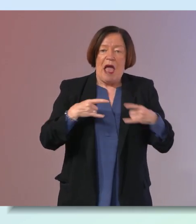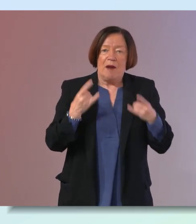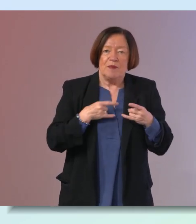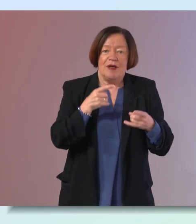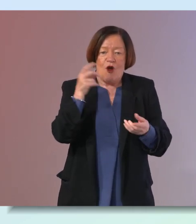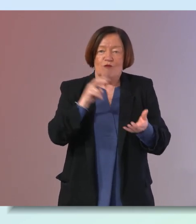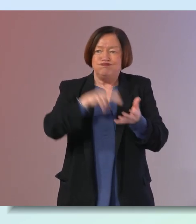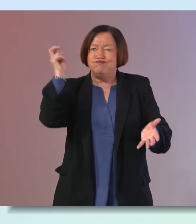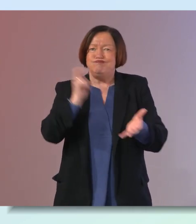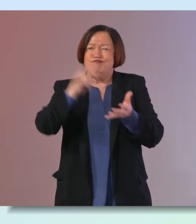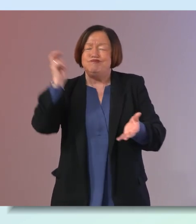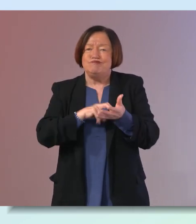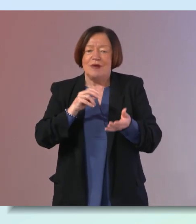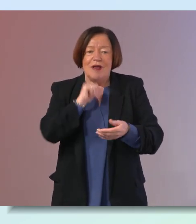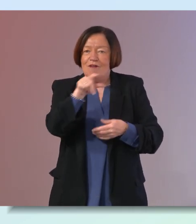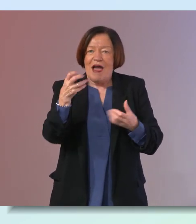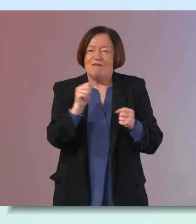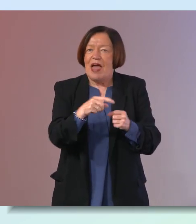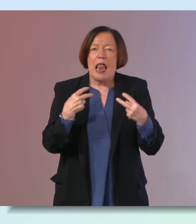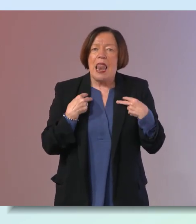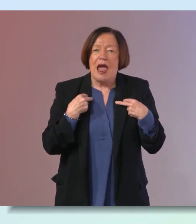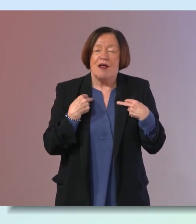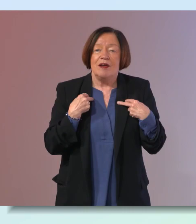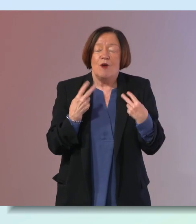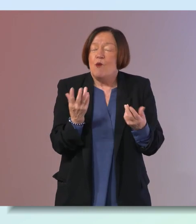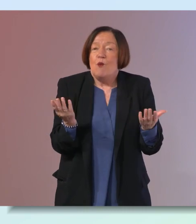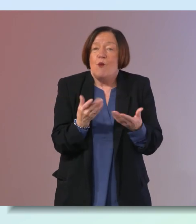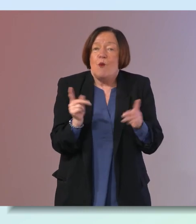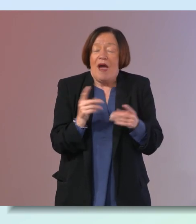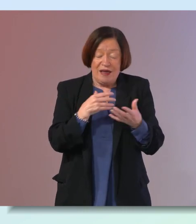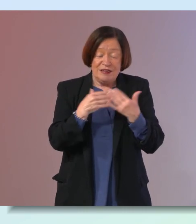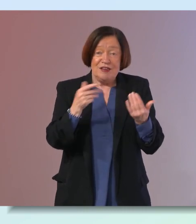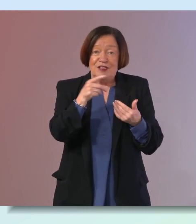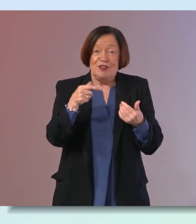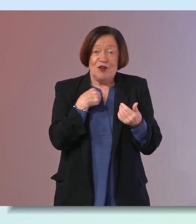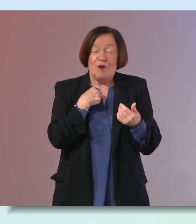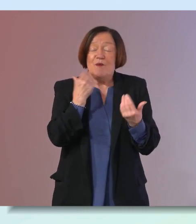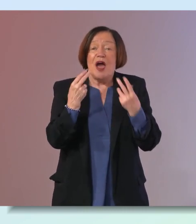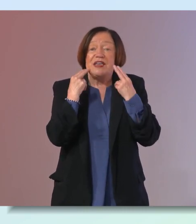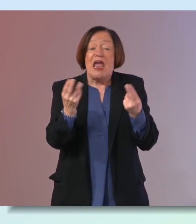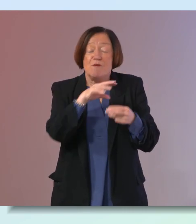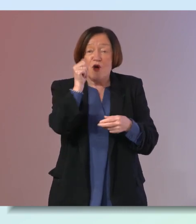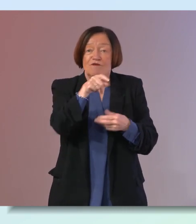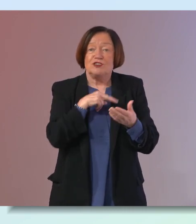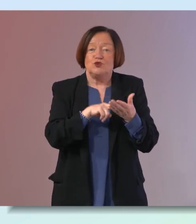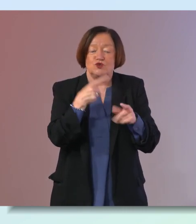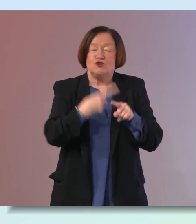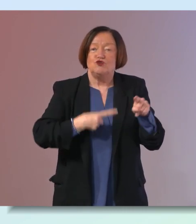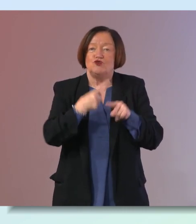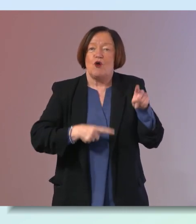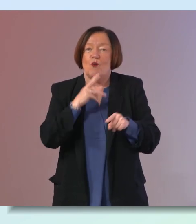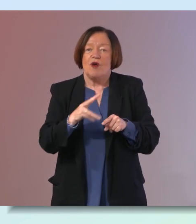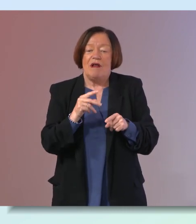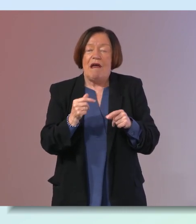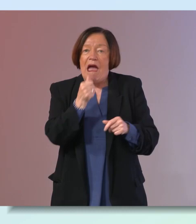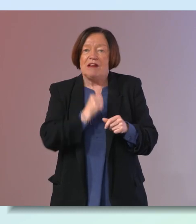triumphant many of us don't have that language in part because we we like you know by nature many of us use the shorthand to think about